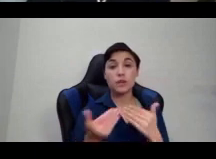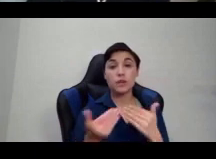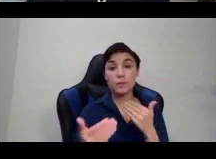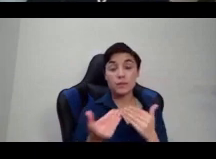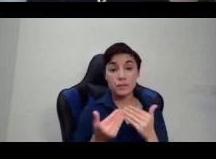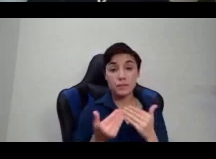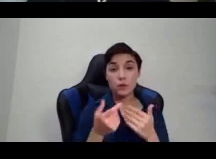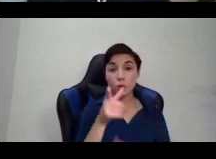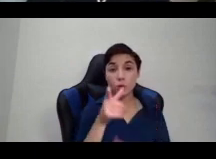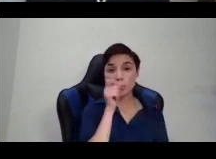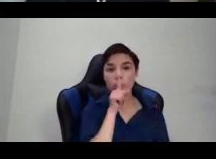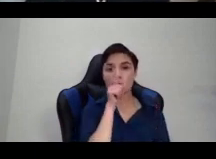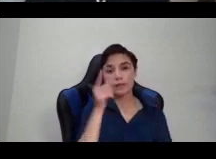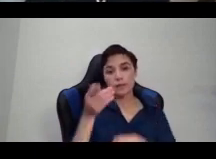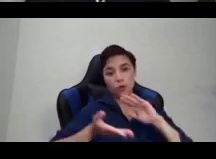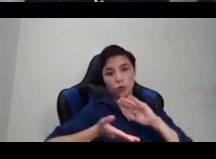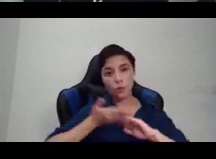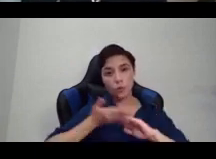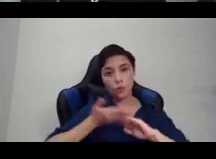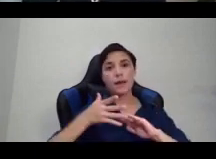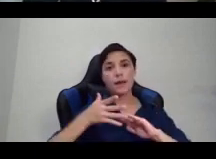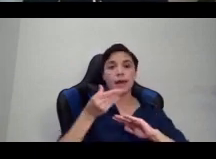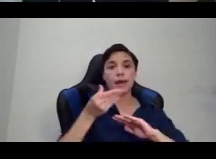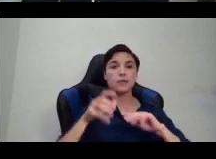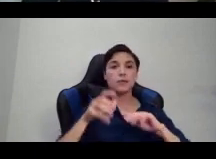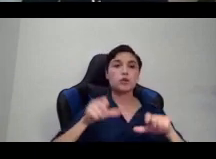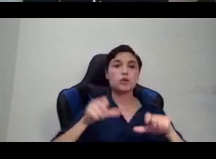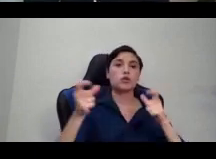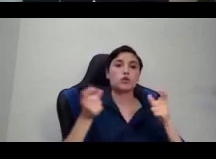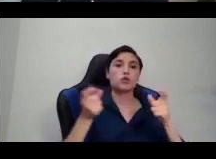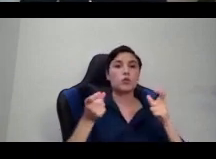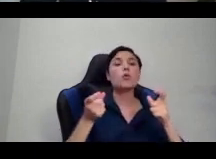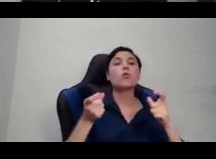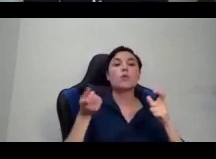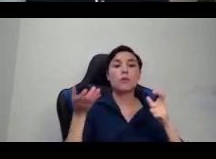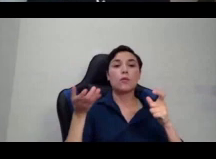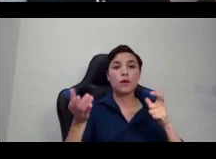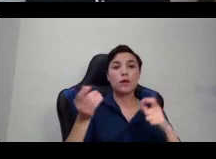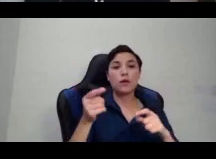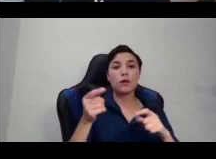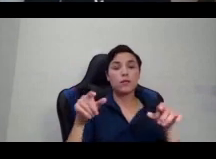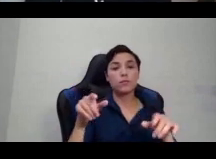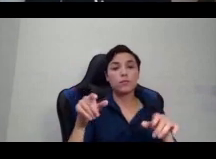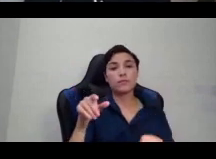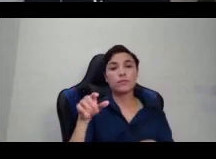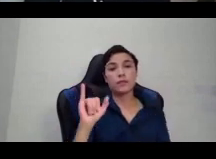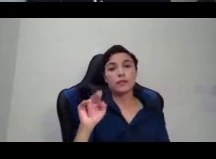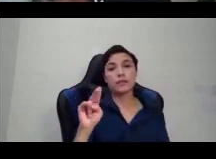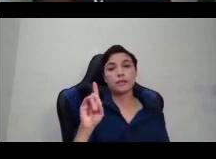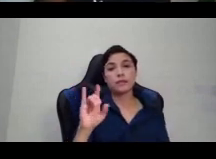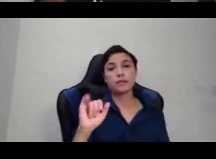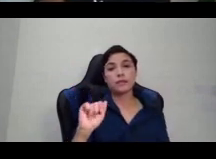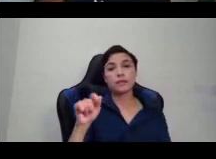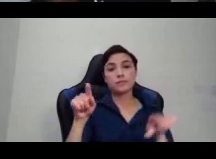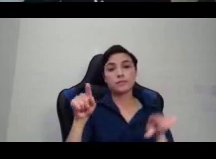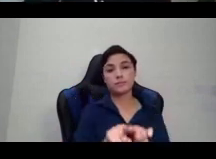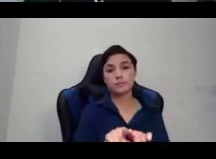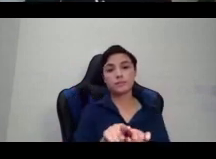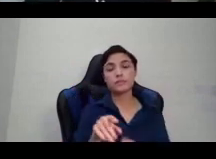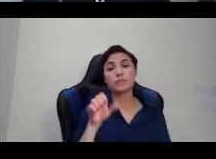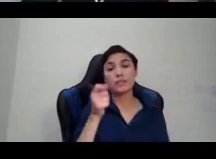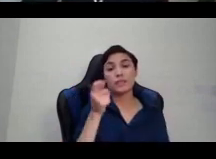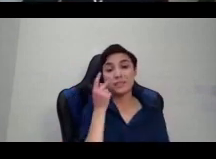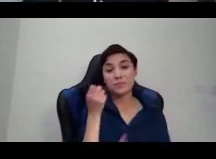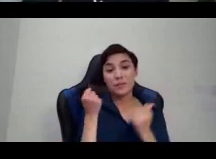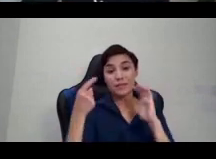in India. And so there are just examples and examples and examples, someone in the chat is